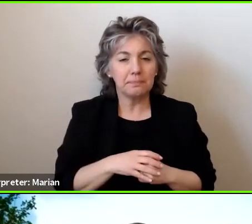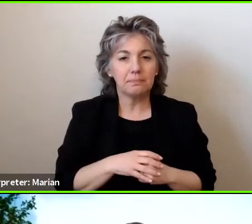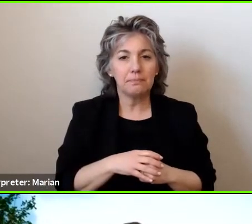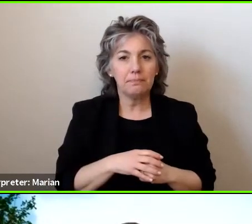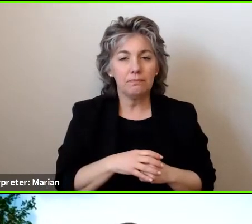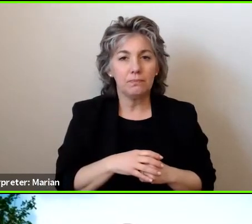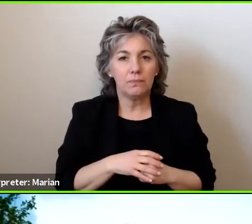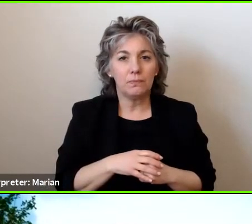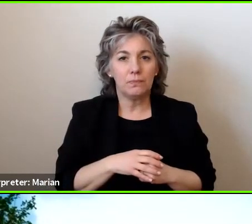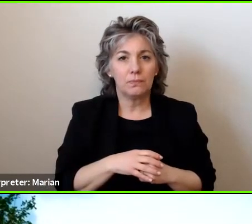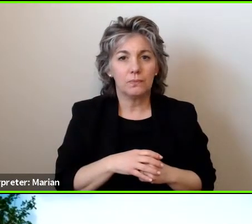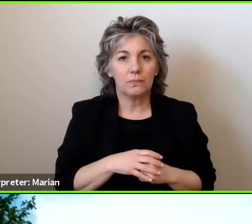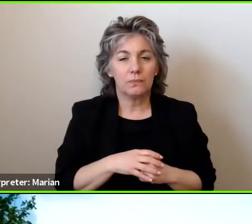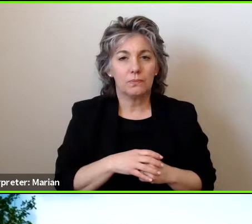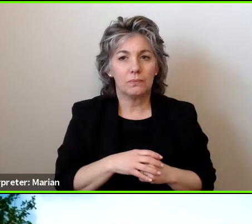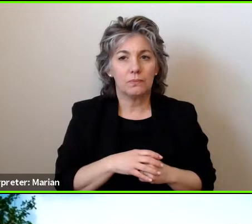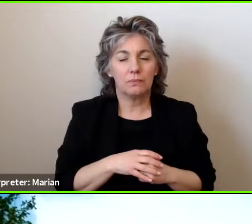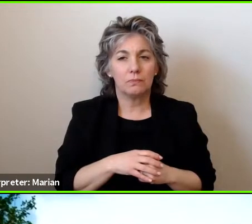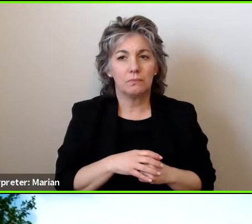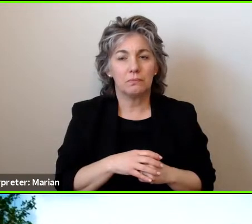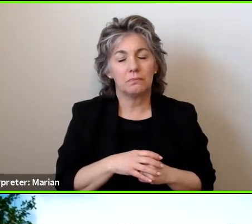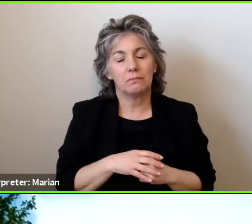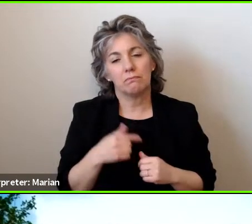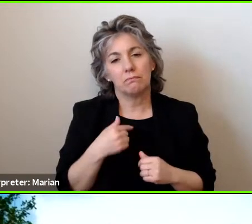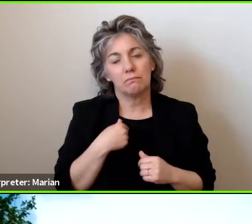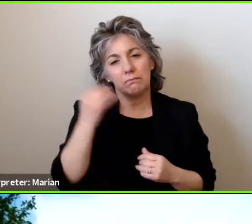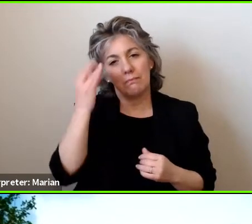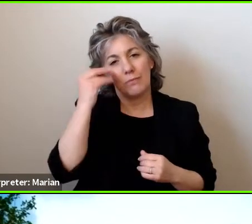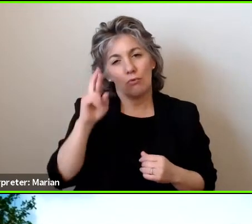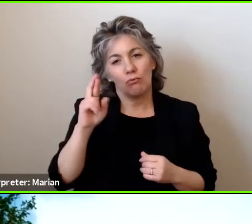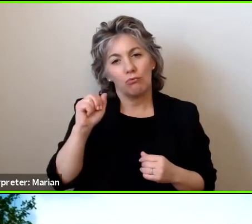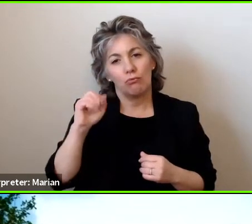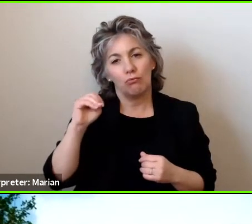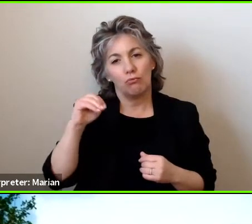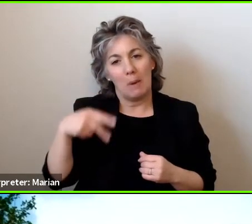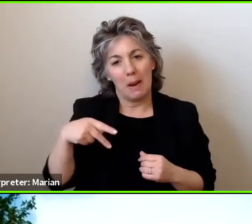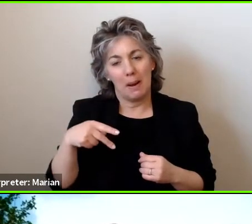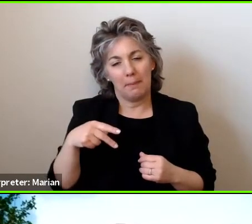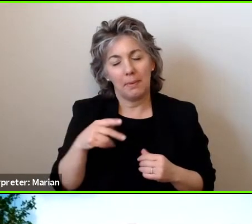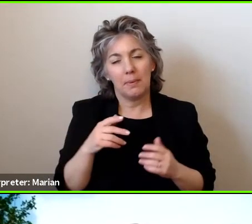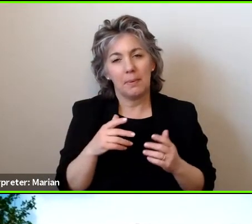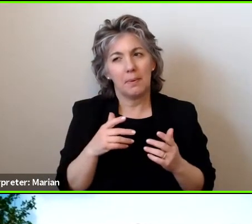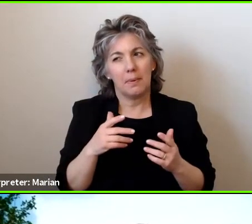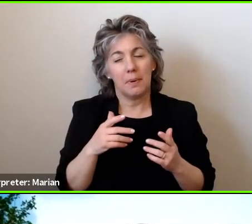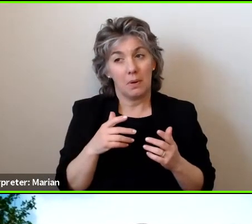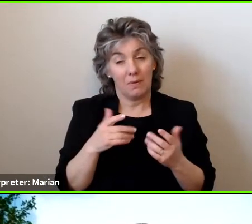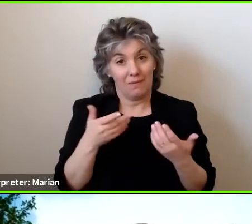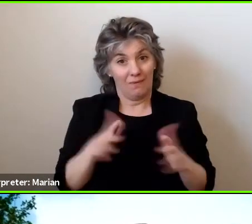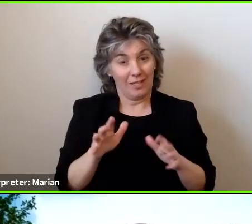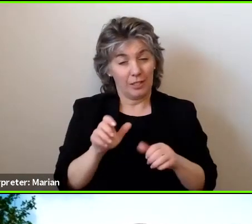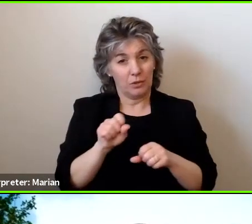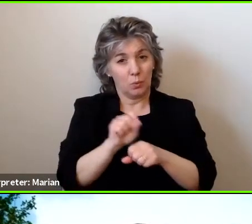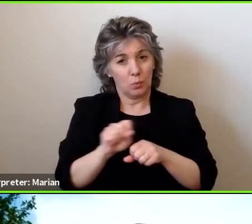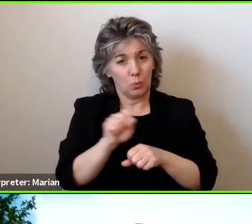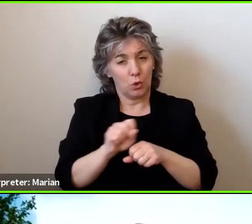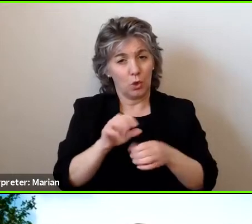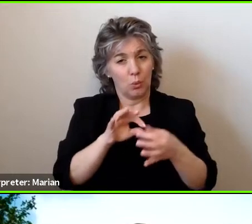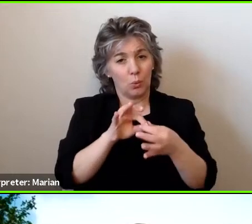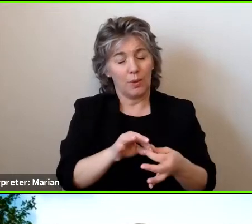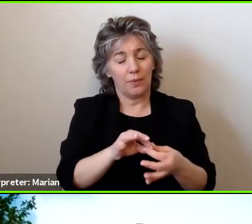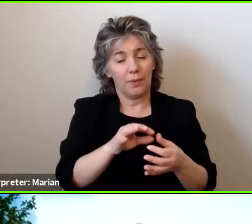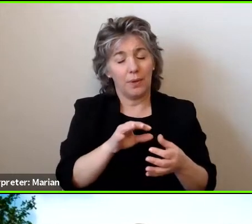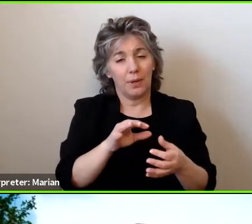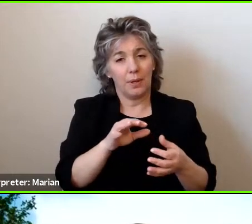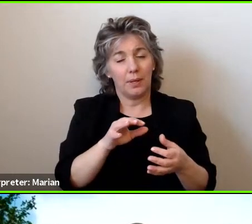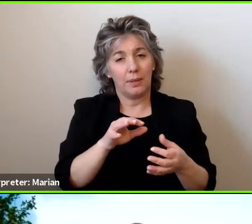So just in thinking about the ramp, one of the questions I had is, has work been done? You talked